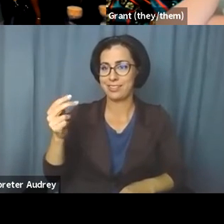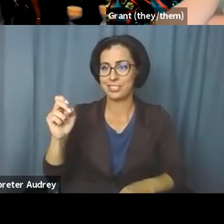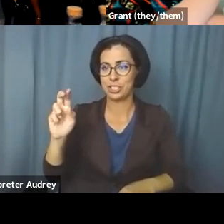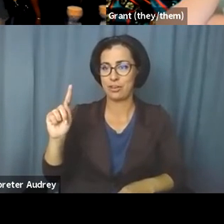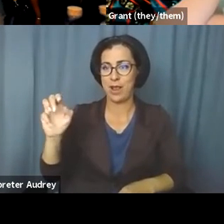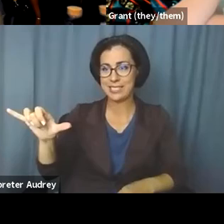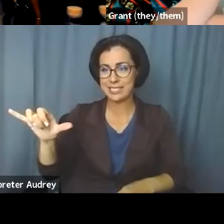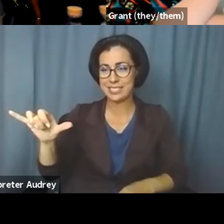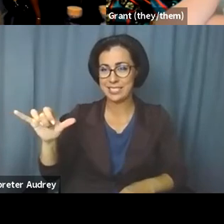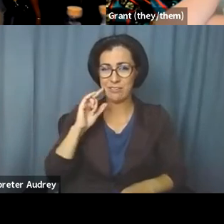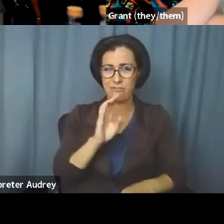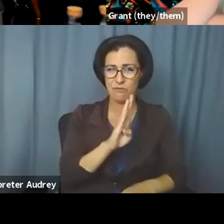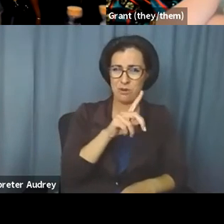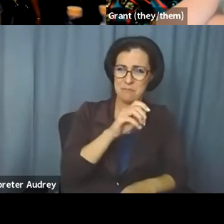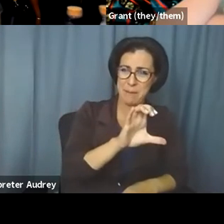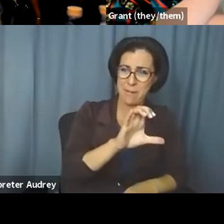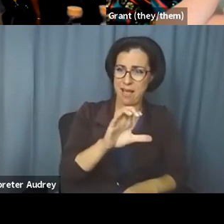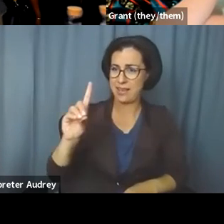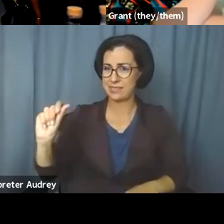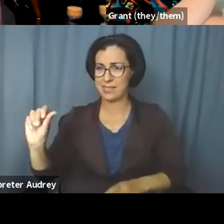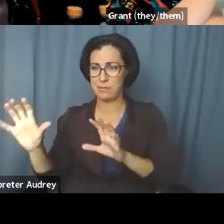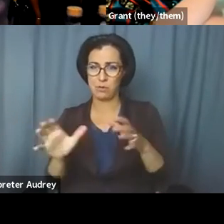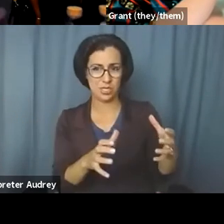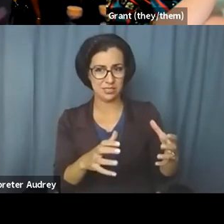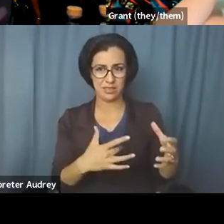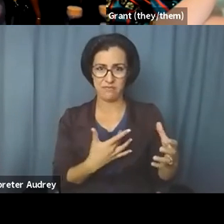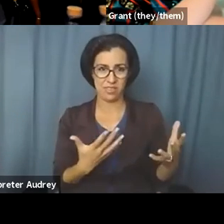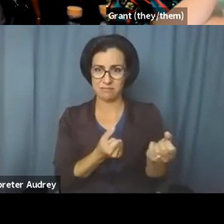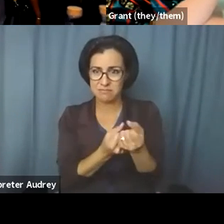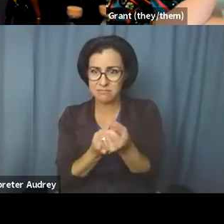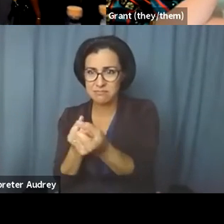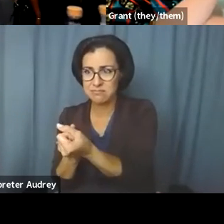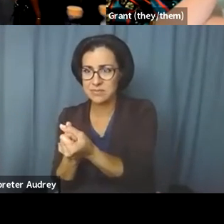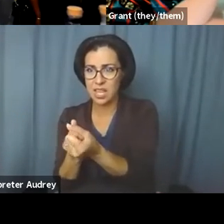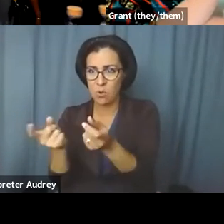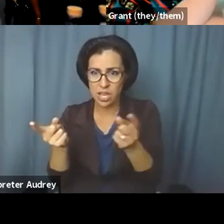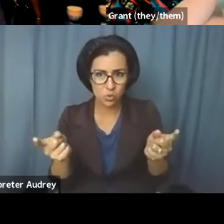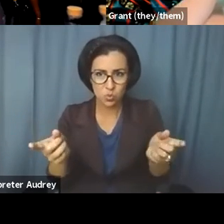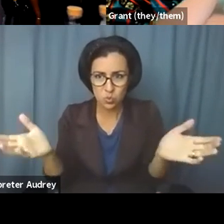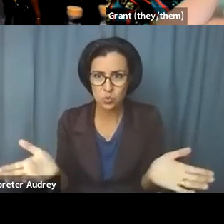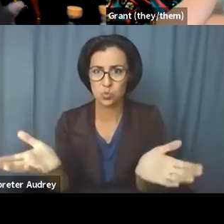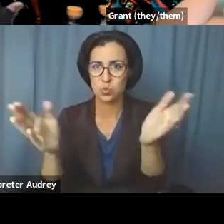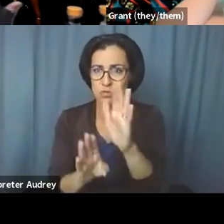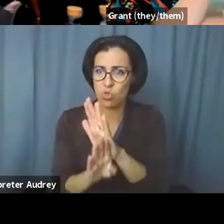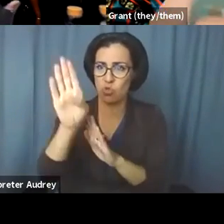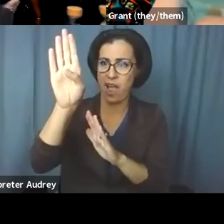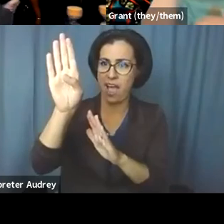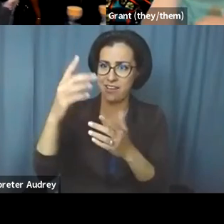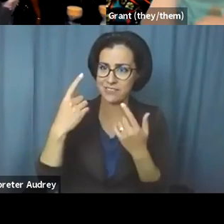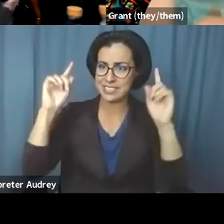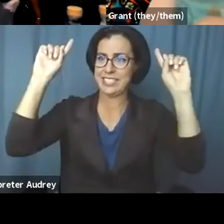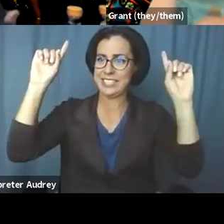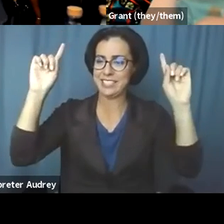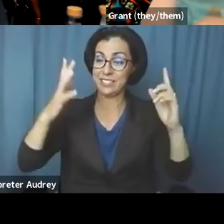folk, I'm like, I'm doing this because I want you to be thriving and succeeding in the world. So my justice practice